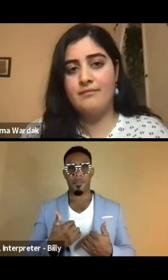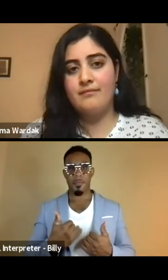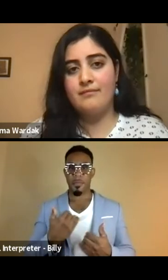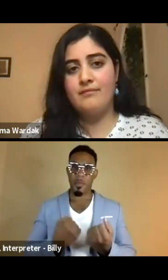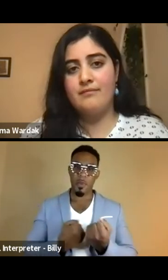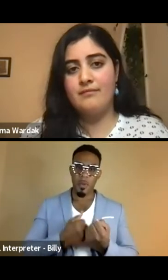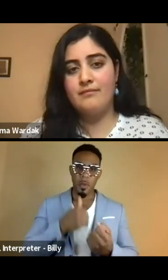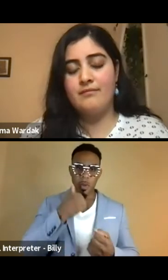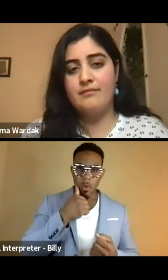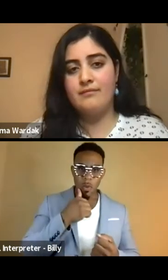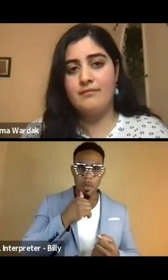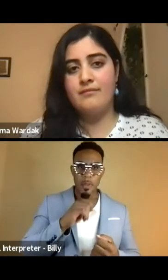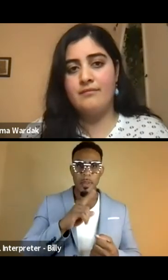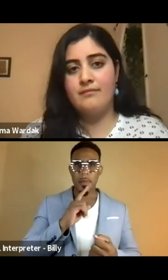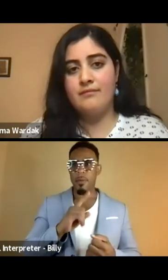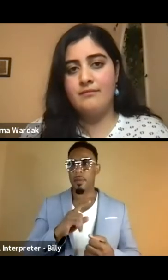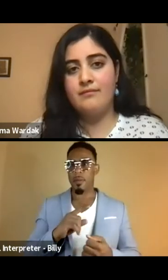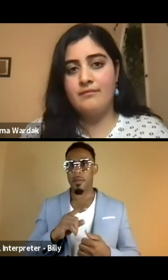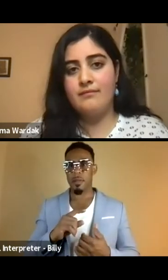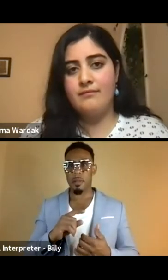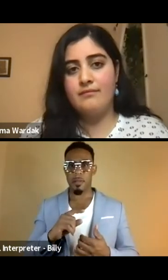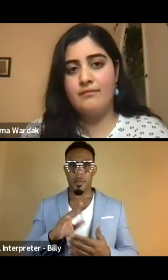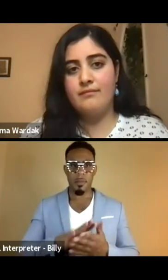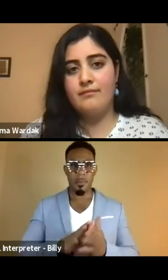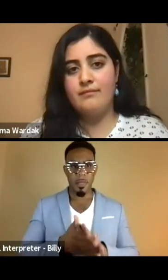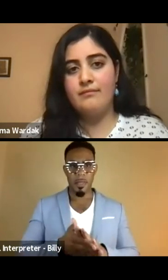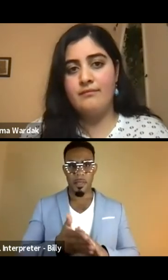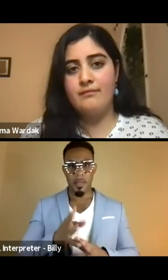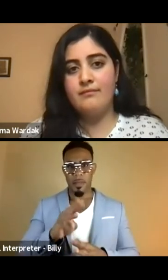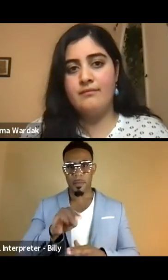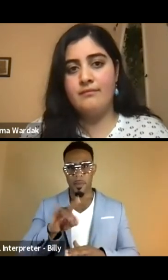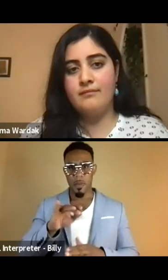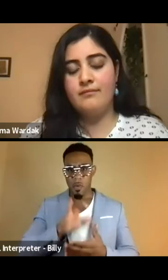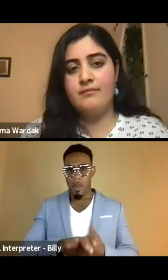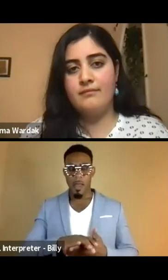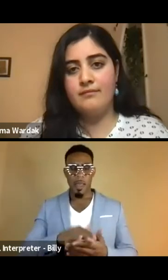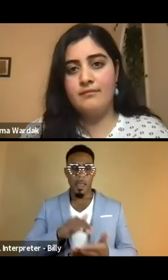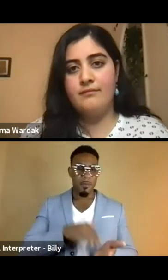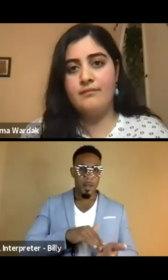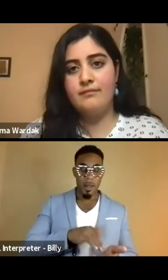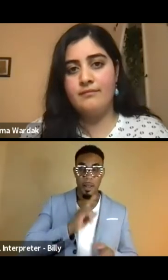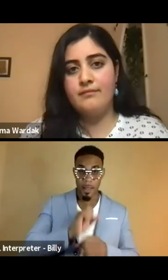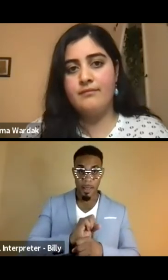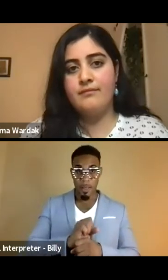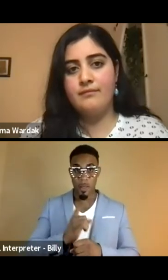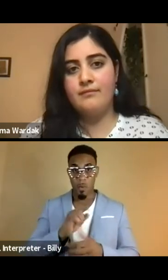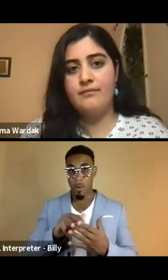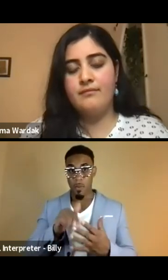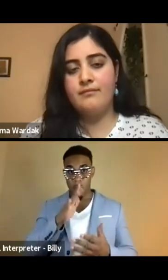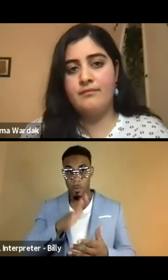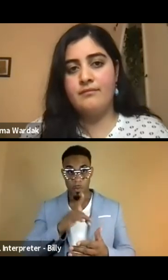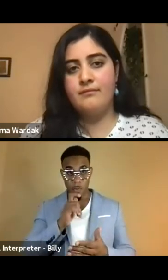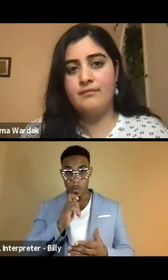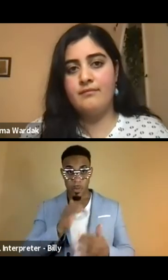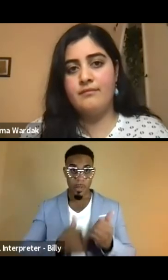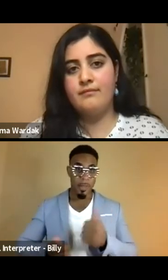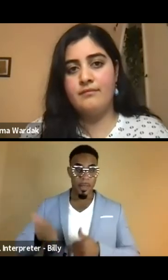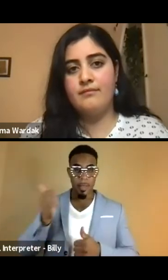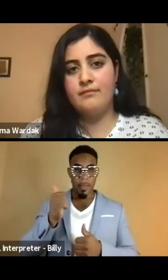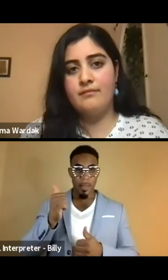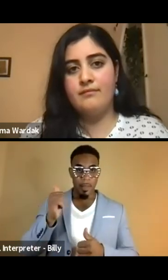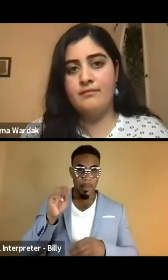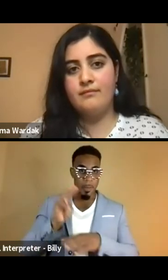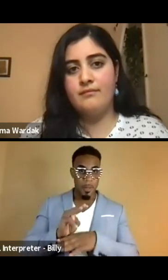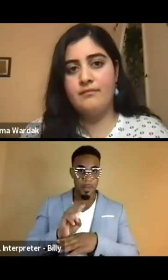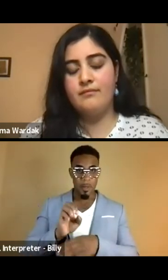supported girls that were, you know, became midwives, doctors, actually one of the women who was the head of ministry